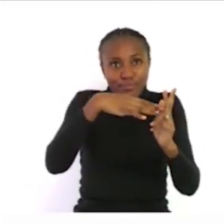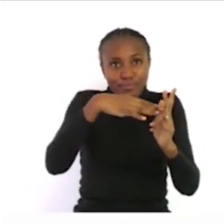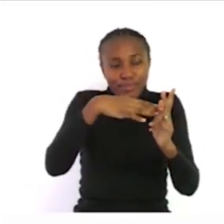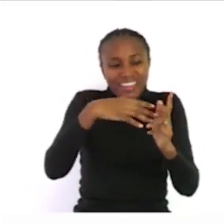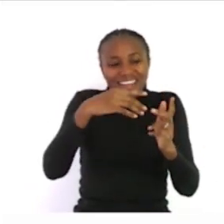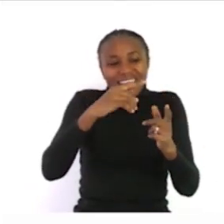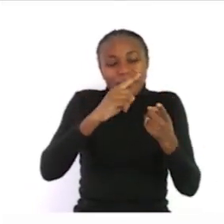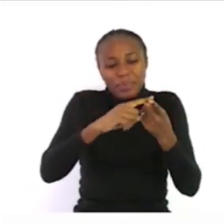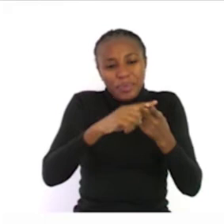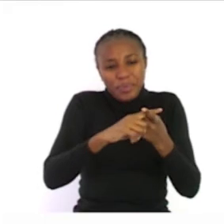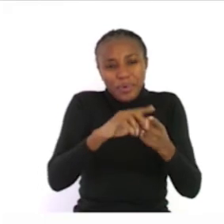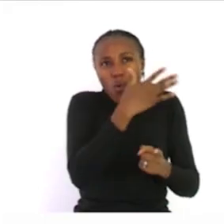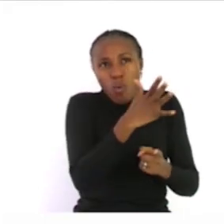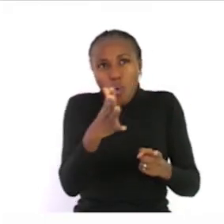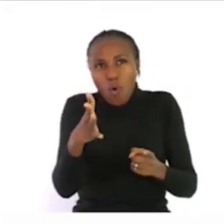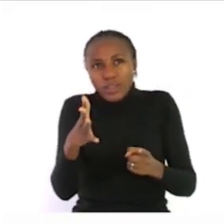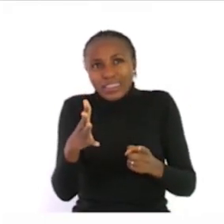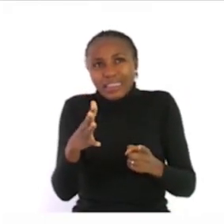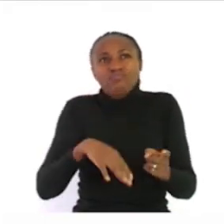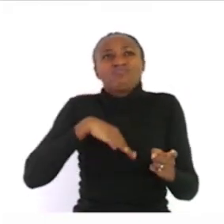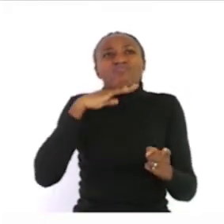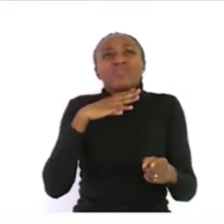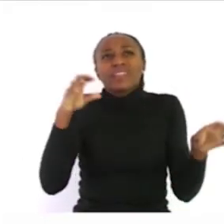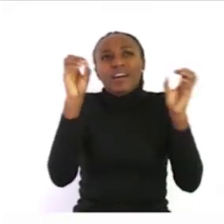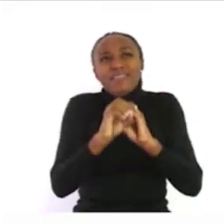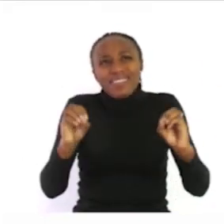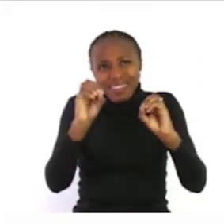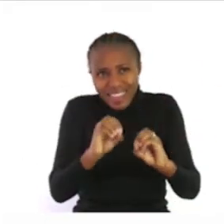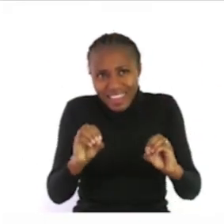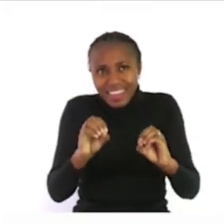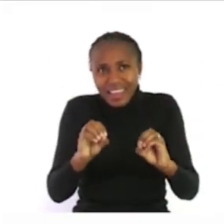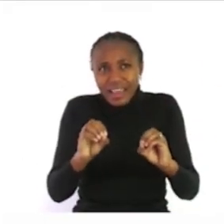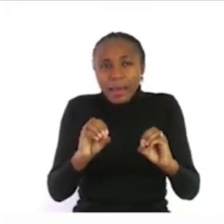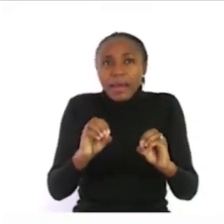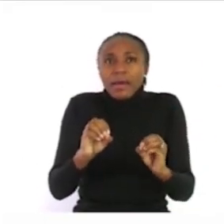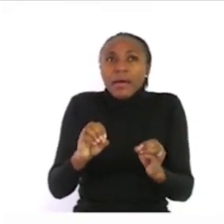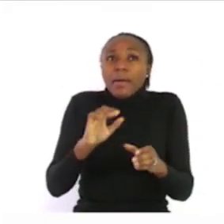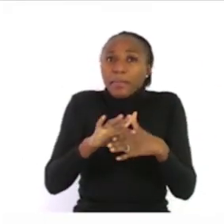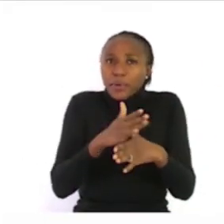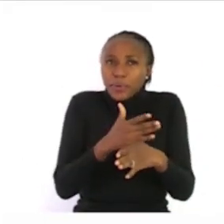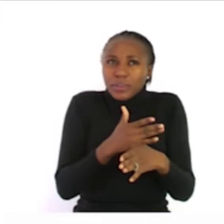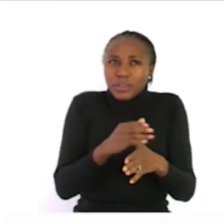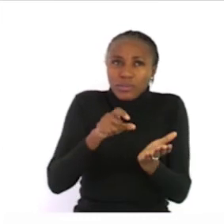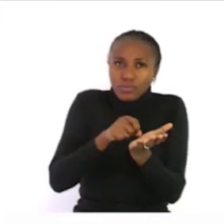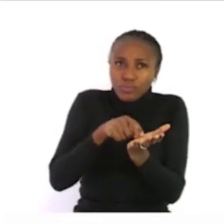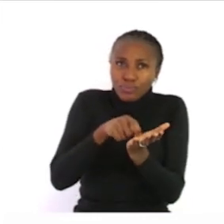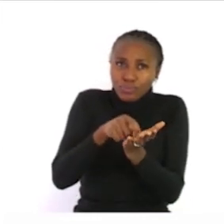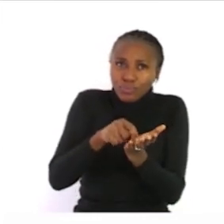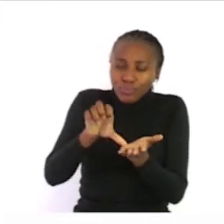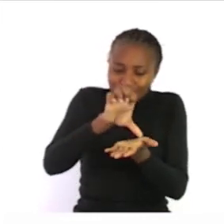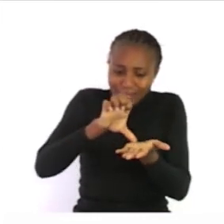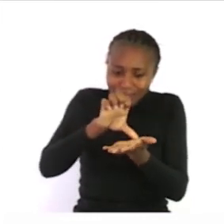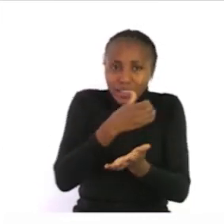water supply most of the germs live in dirty water and you will get diseases such